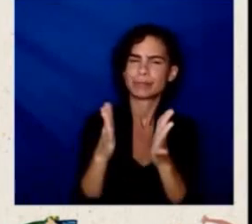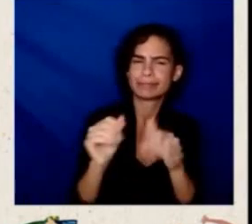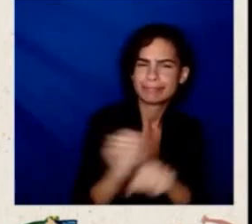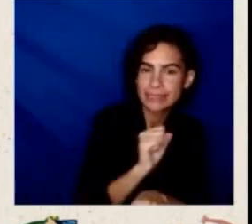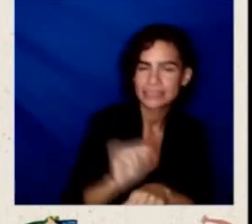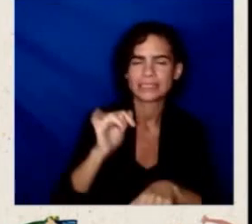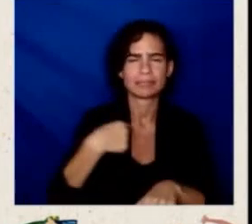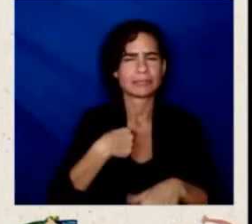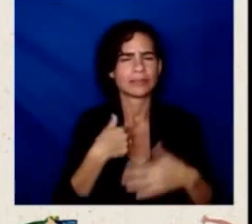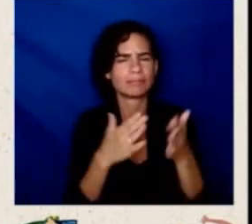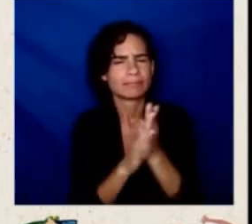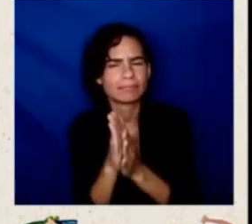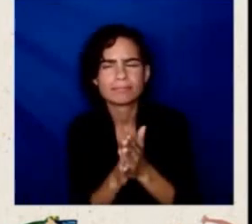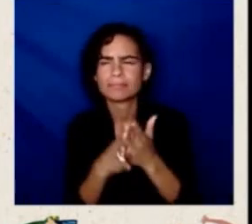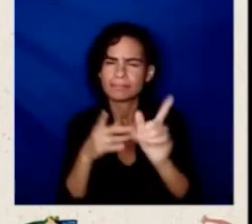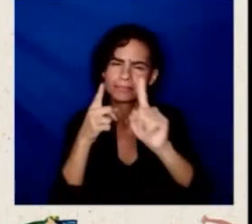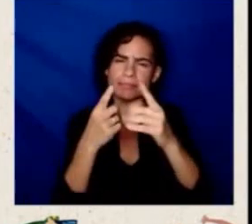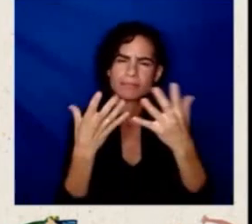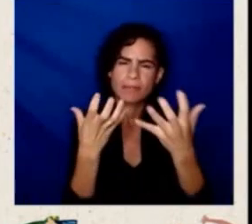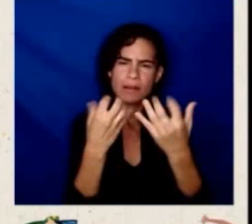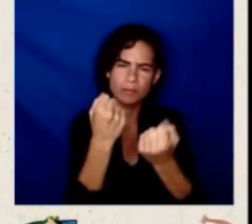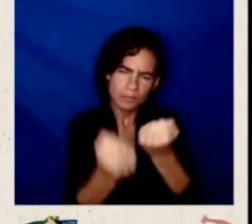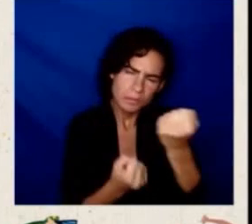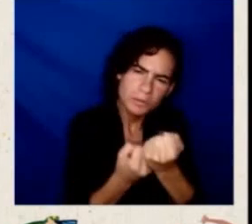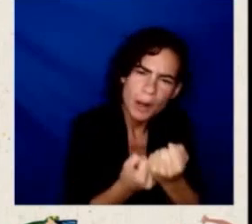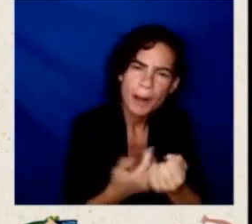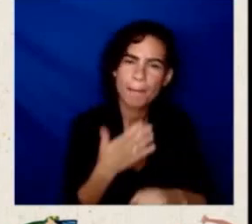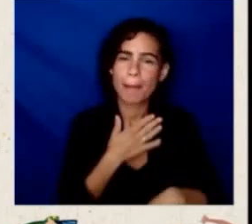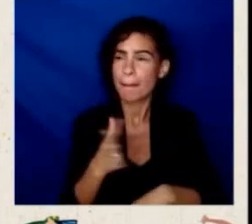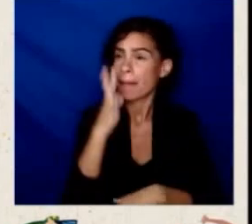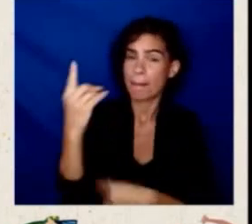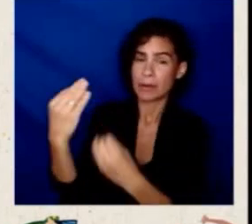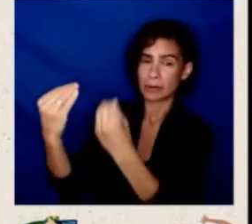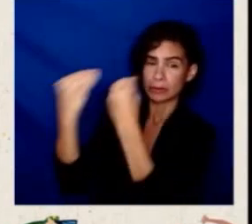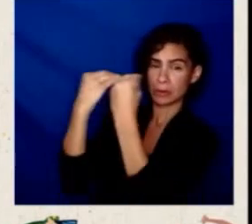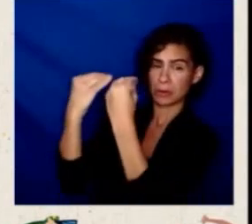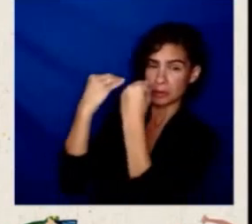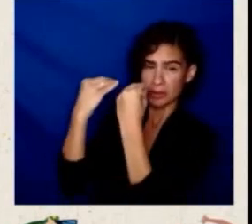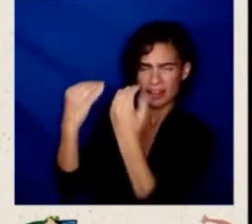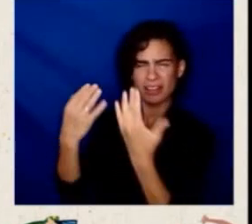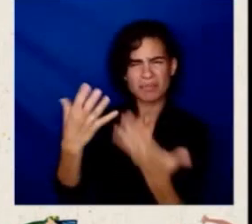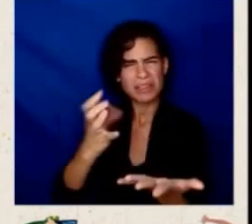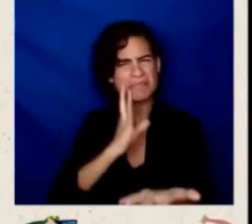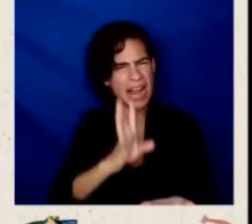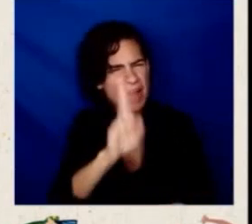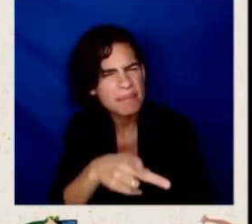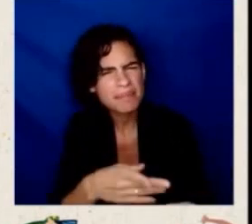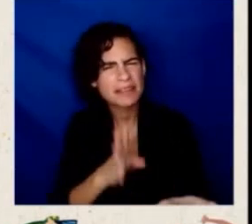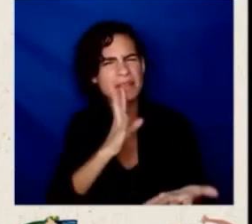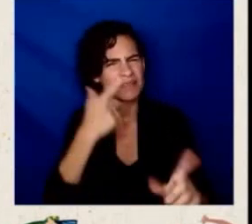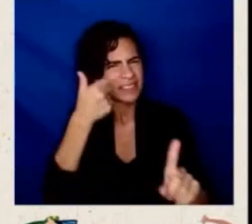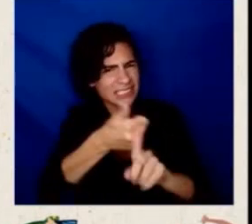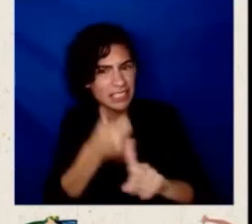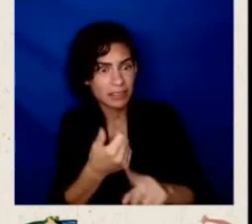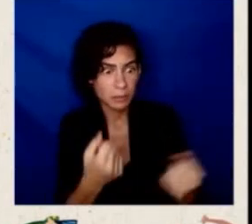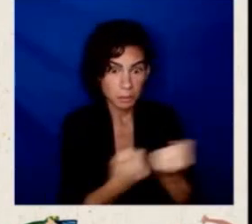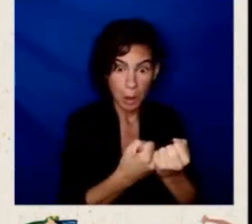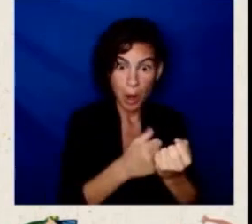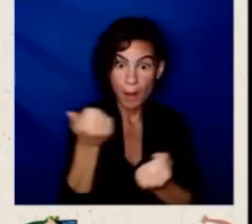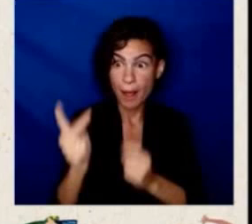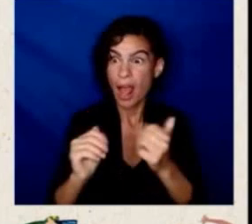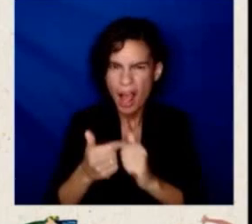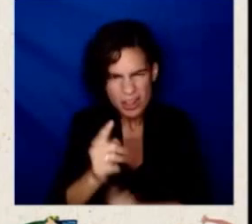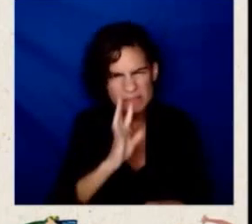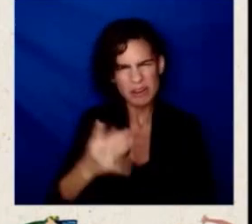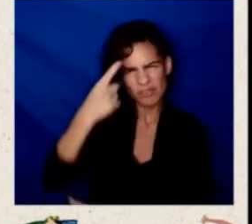advocate. My mom always instilled in me to speak up for myself and to speak up for others. And I think being an advocate for small businesses,